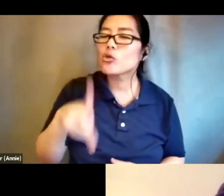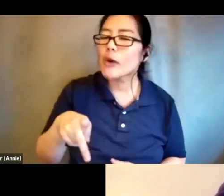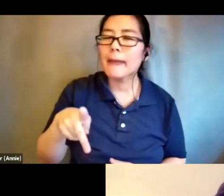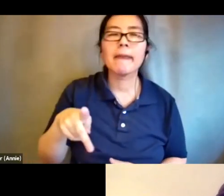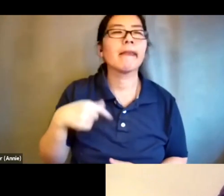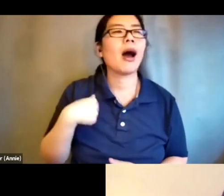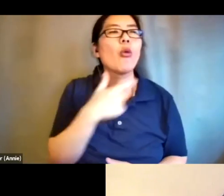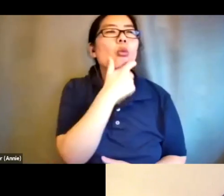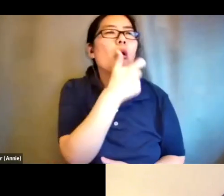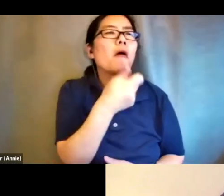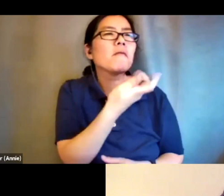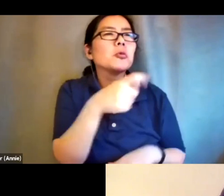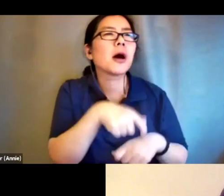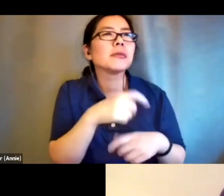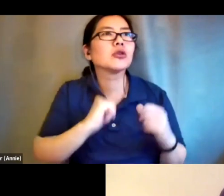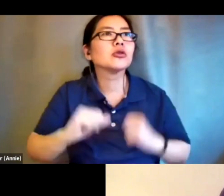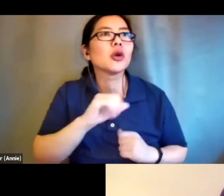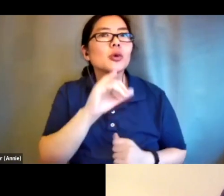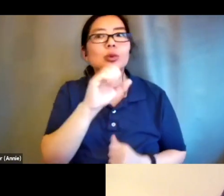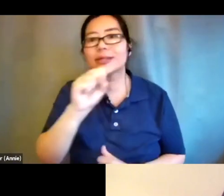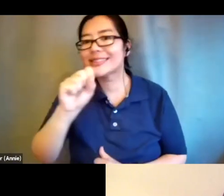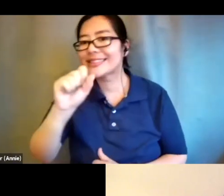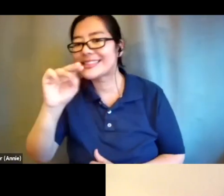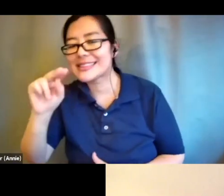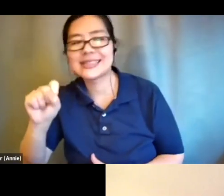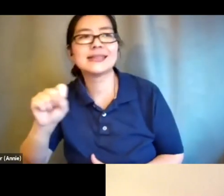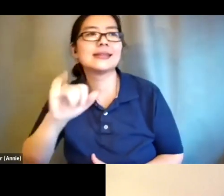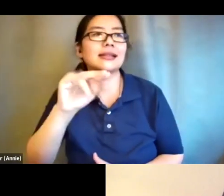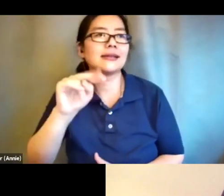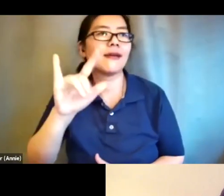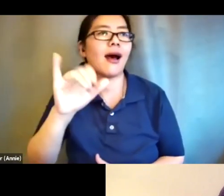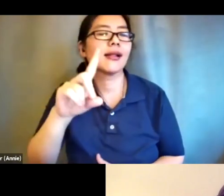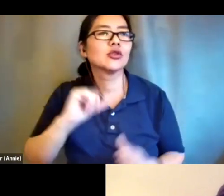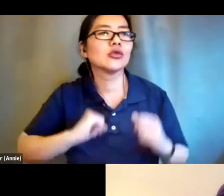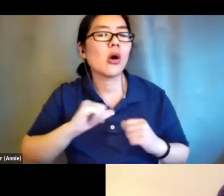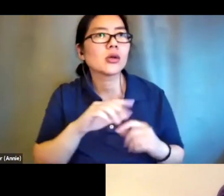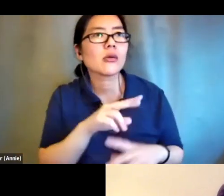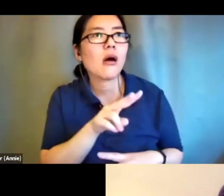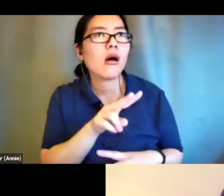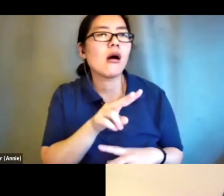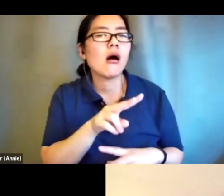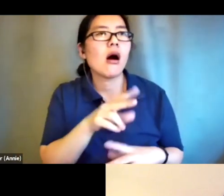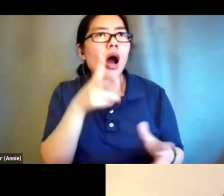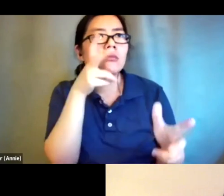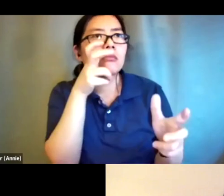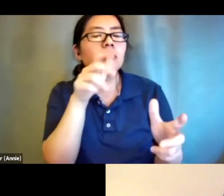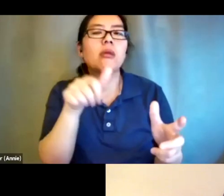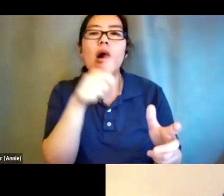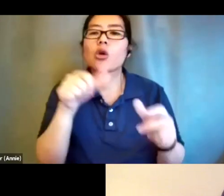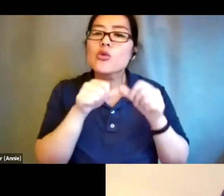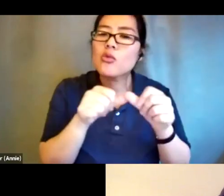and just hearing other chronically ill disabled folks uh people of color